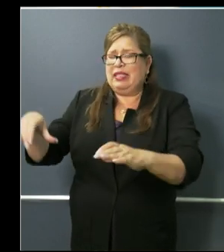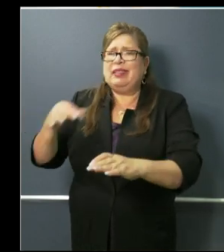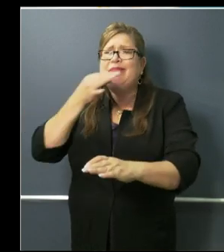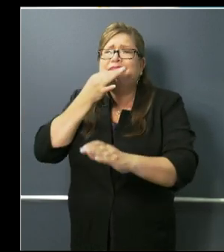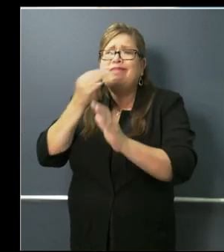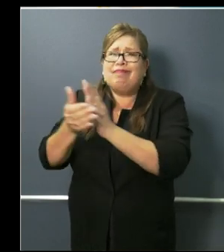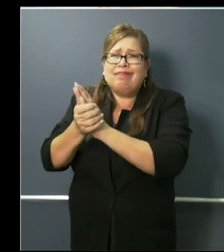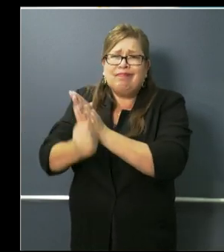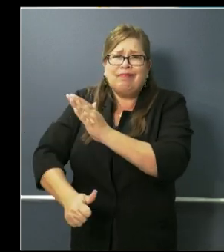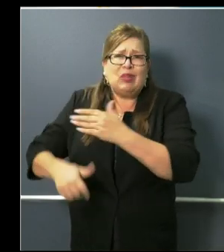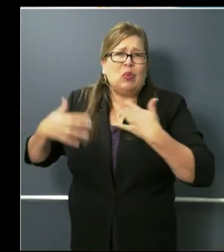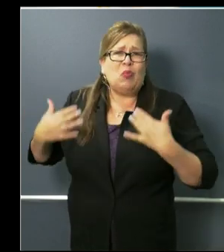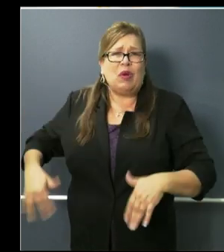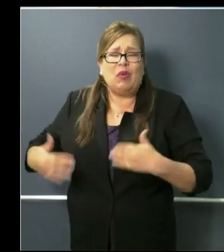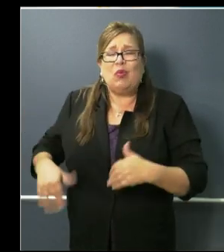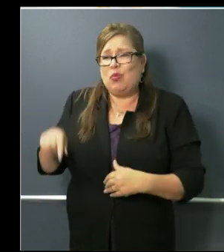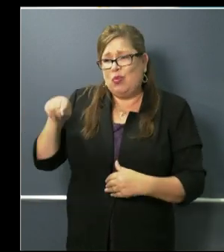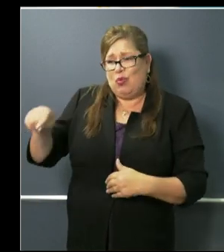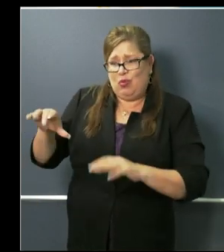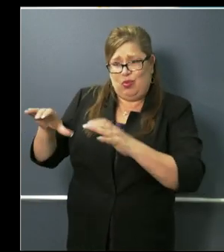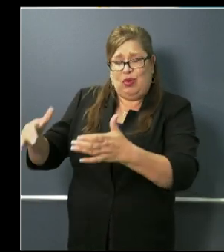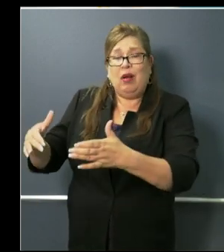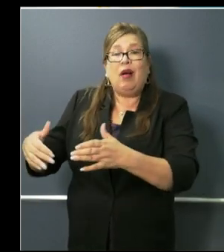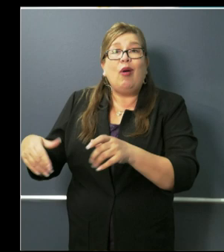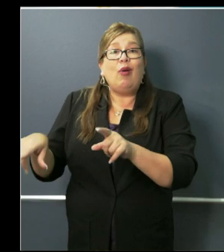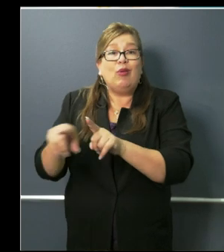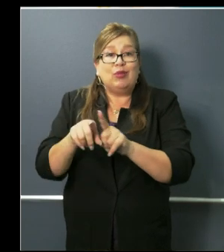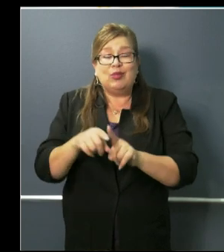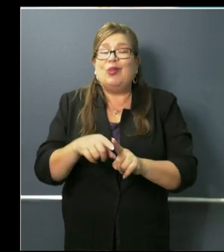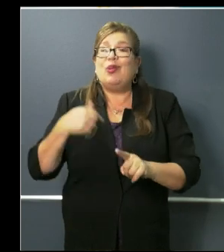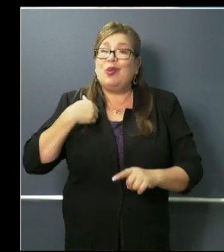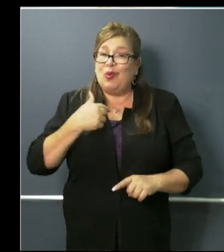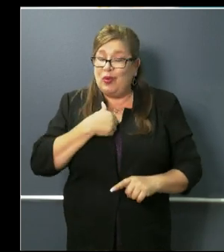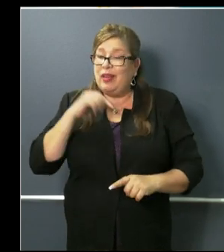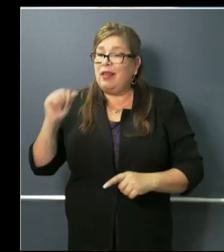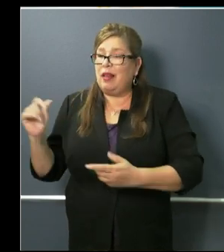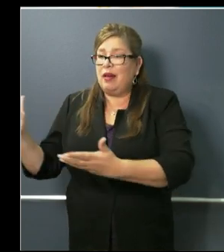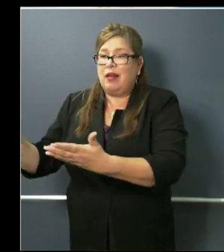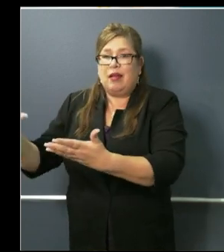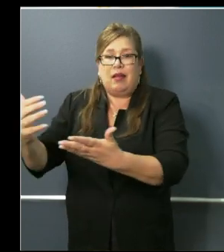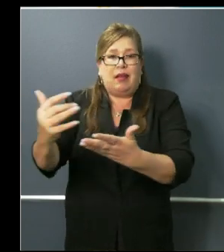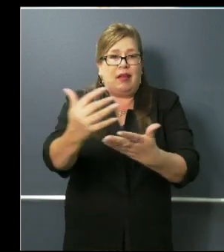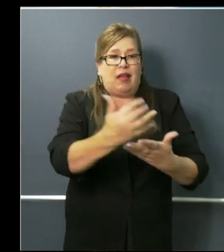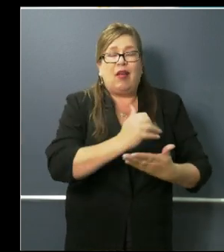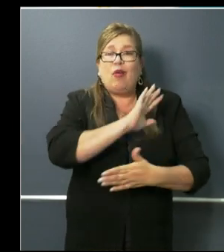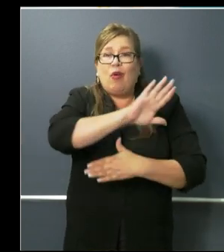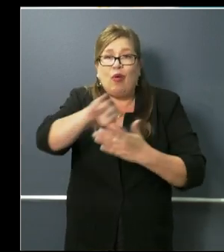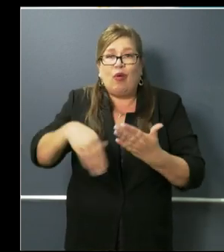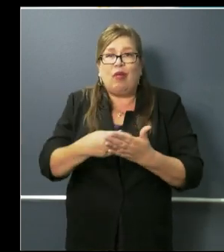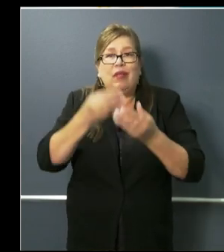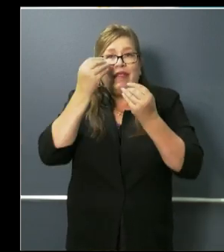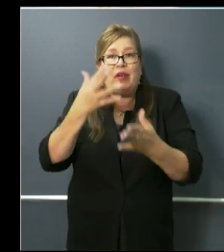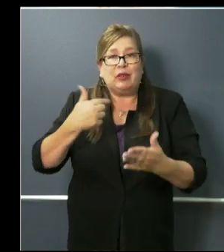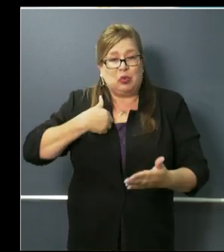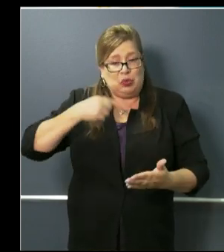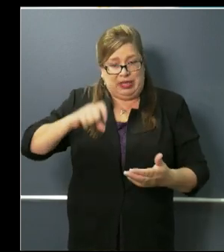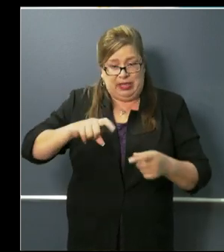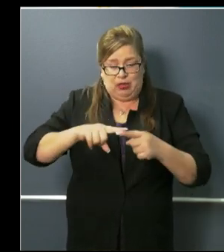but the fact that we are managing to gather the data that we need to to understand